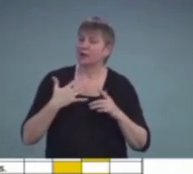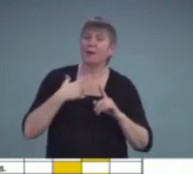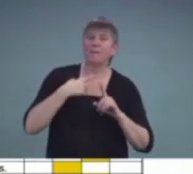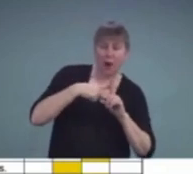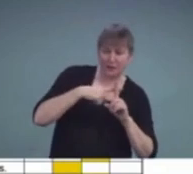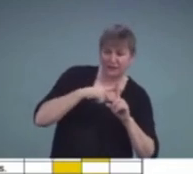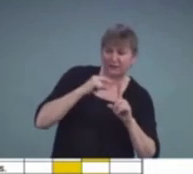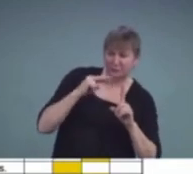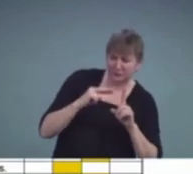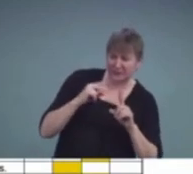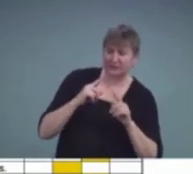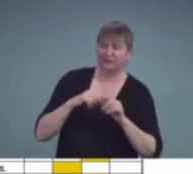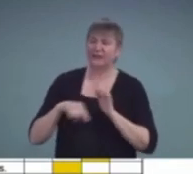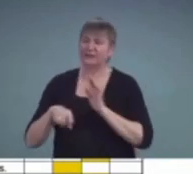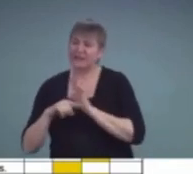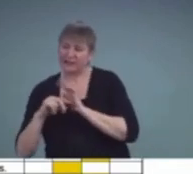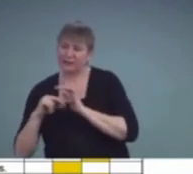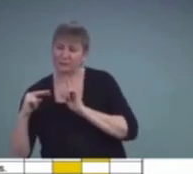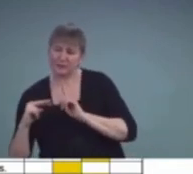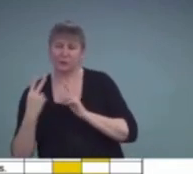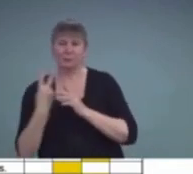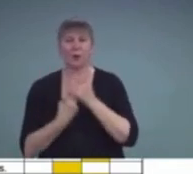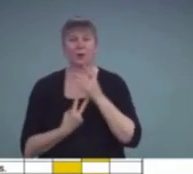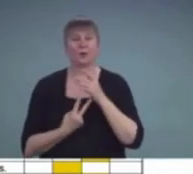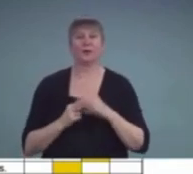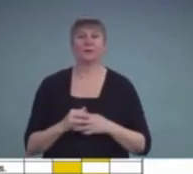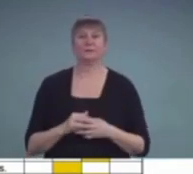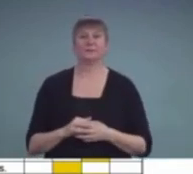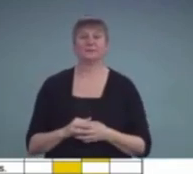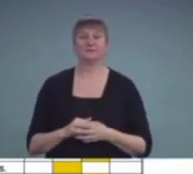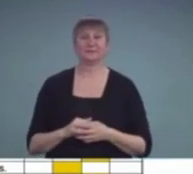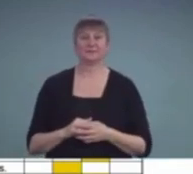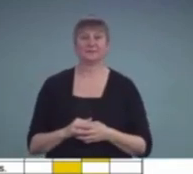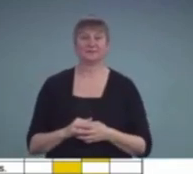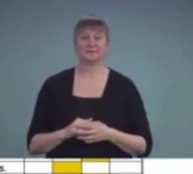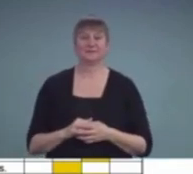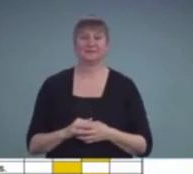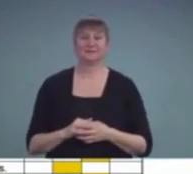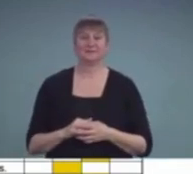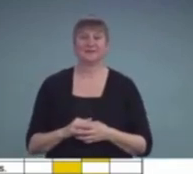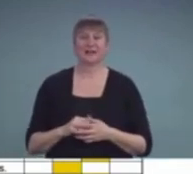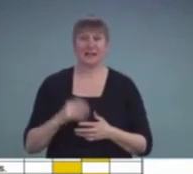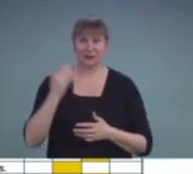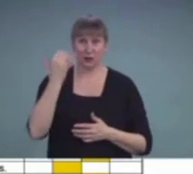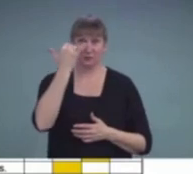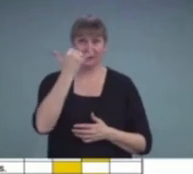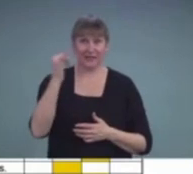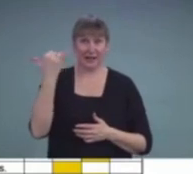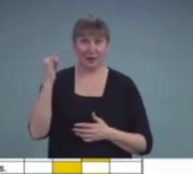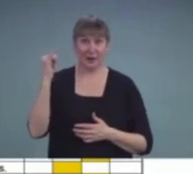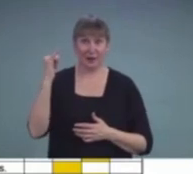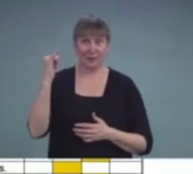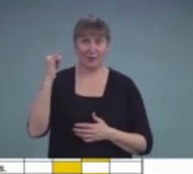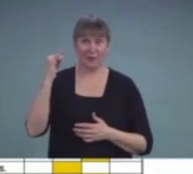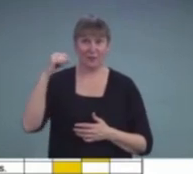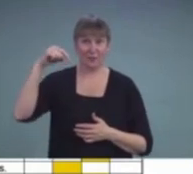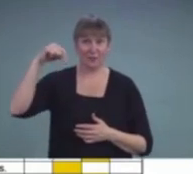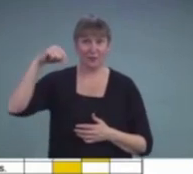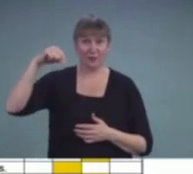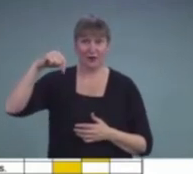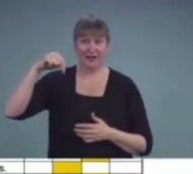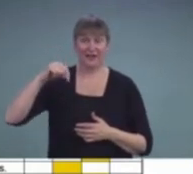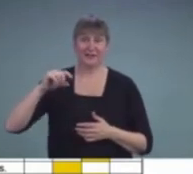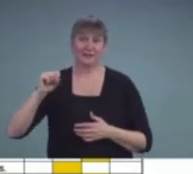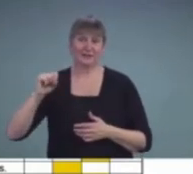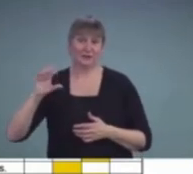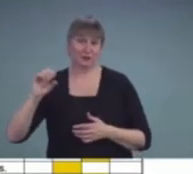negative perspective. So you can see in the slide the yellow boxes are his scores, its rating.